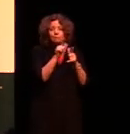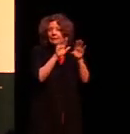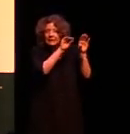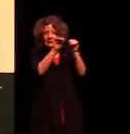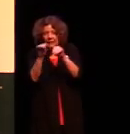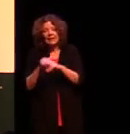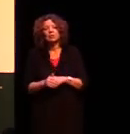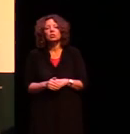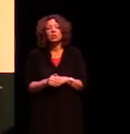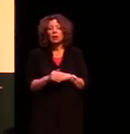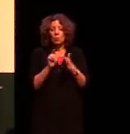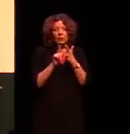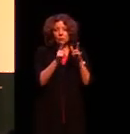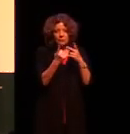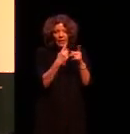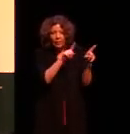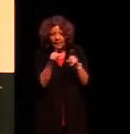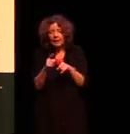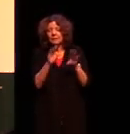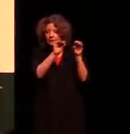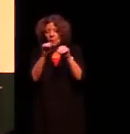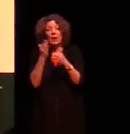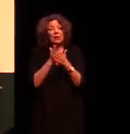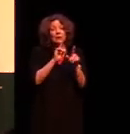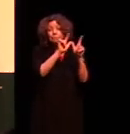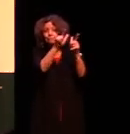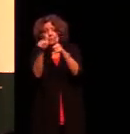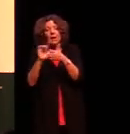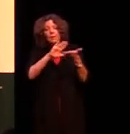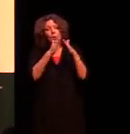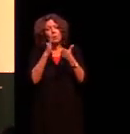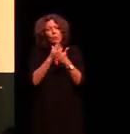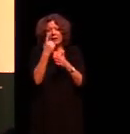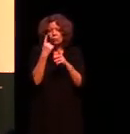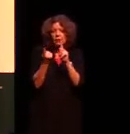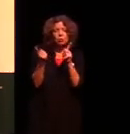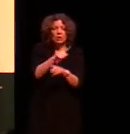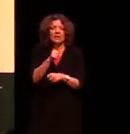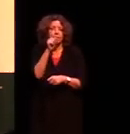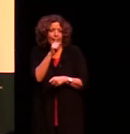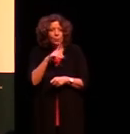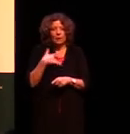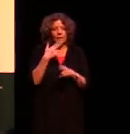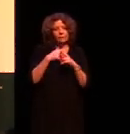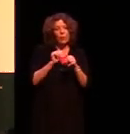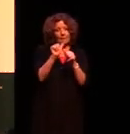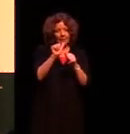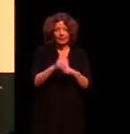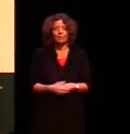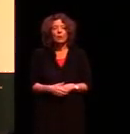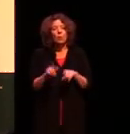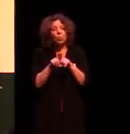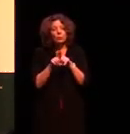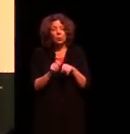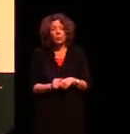how to break down barriers and build bridges. We're out in the community trying to turn people's lives around. I'd just like to say that I'm